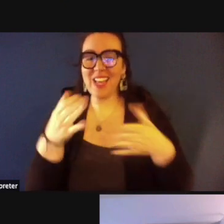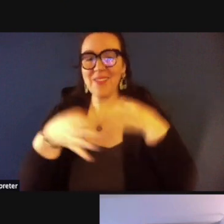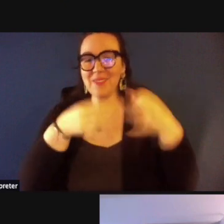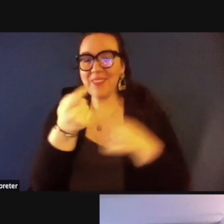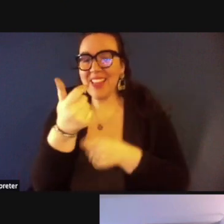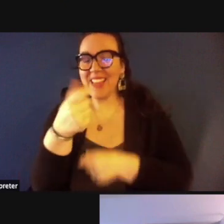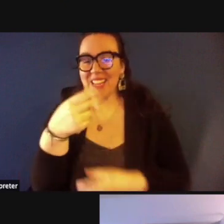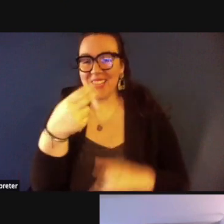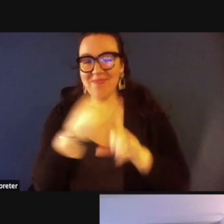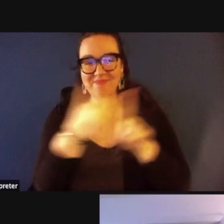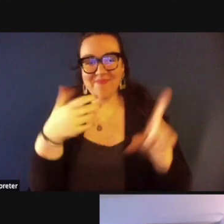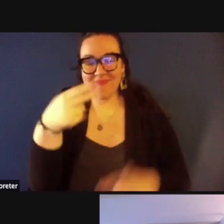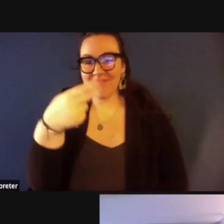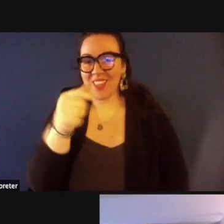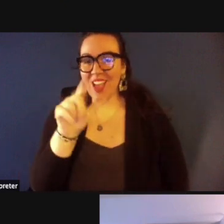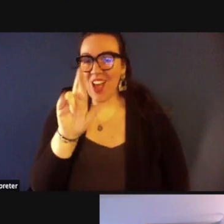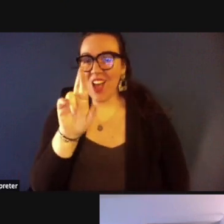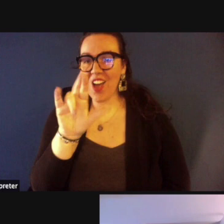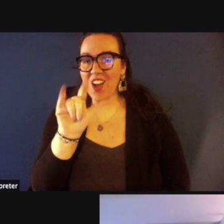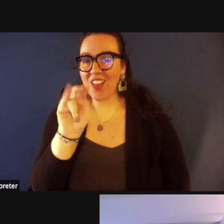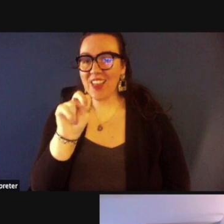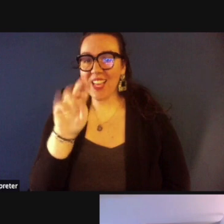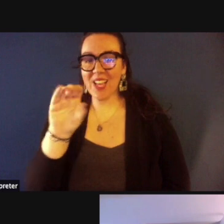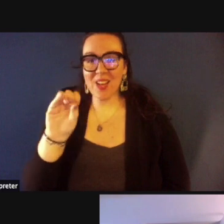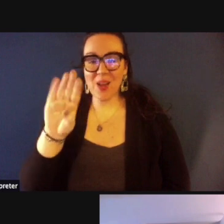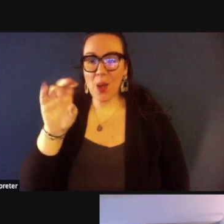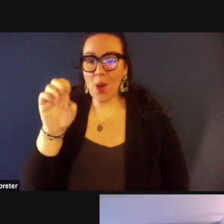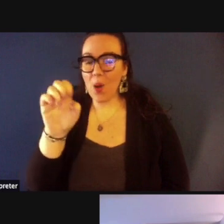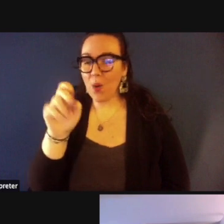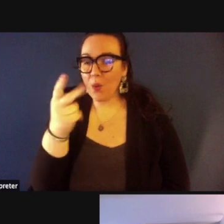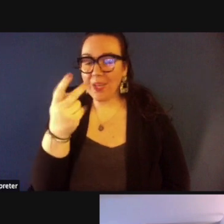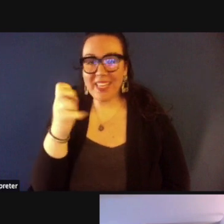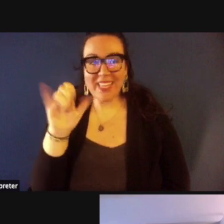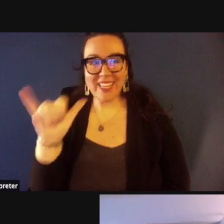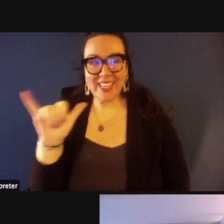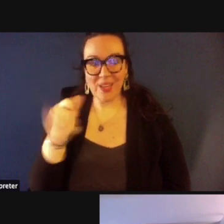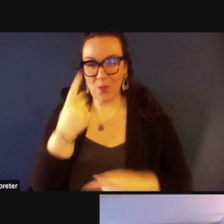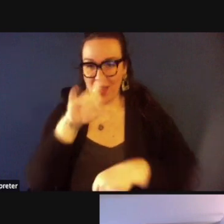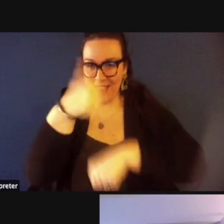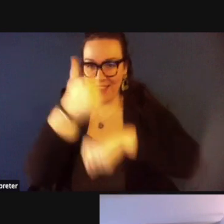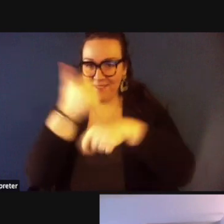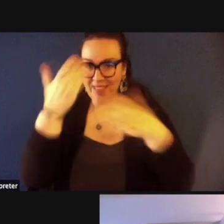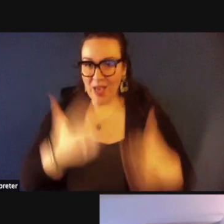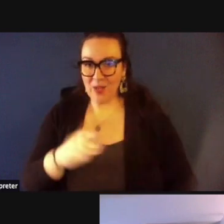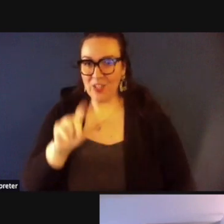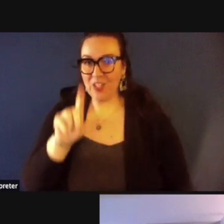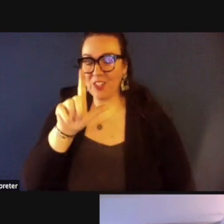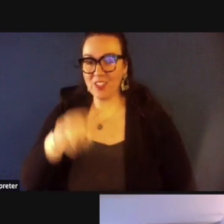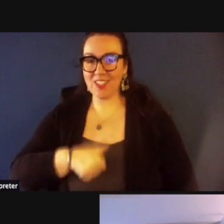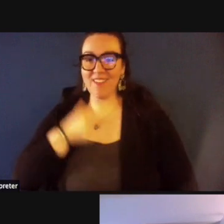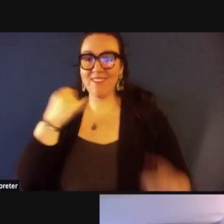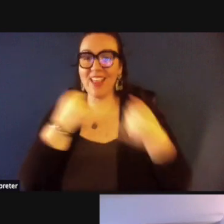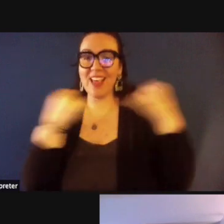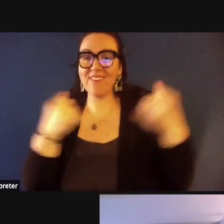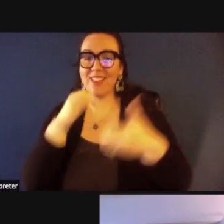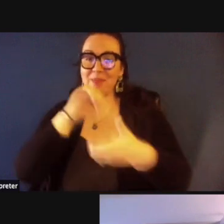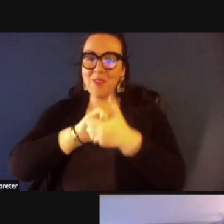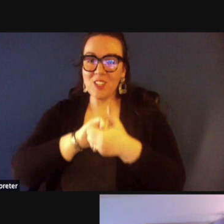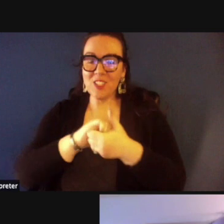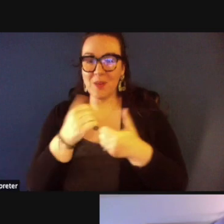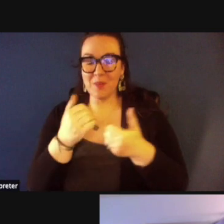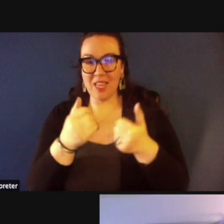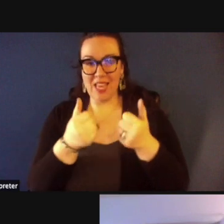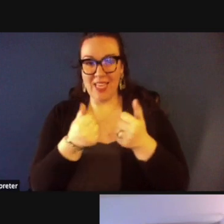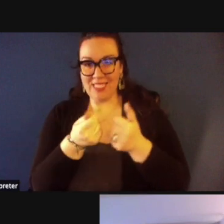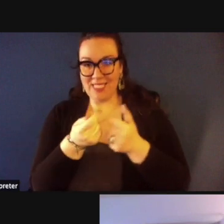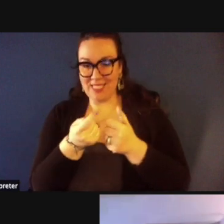okey was the one of the founders of lifeline partnership uh at the beginning it had several other names i